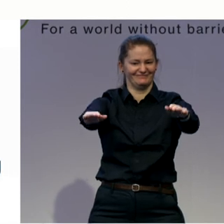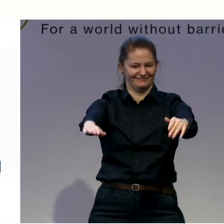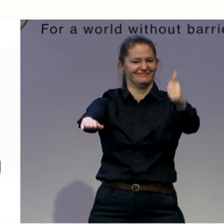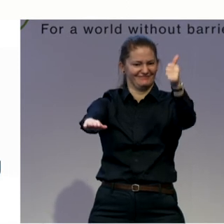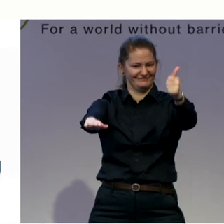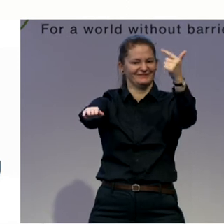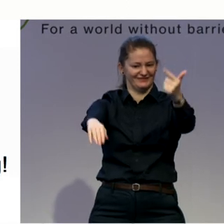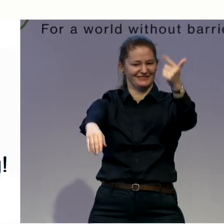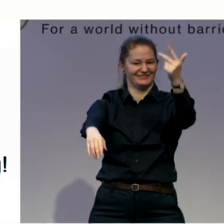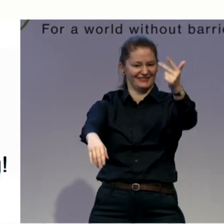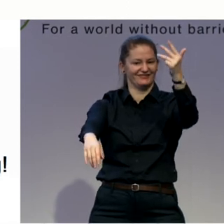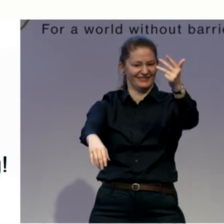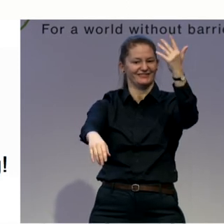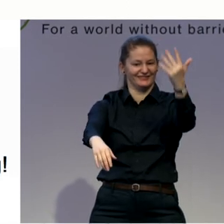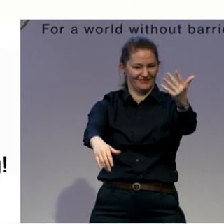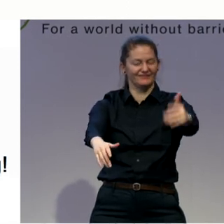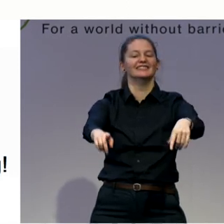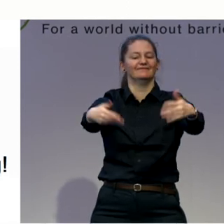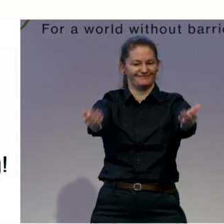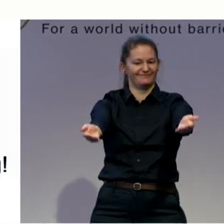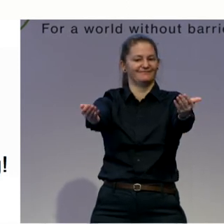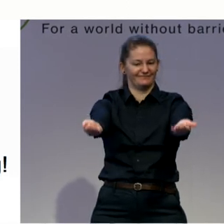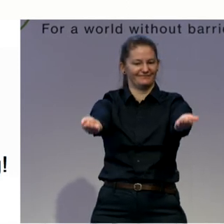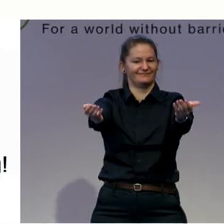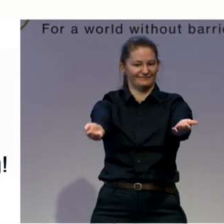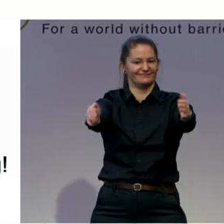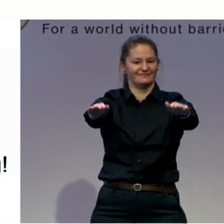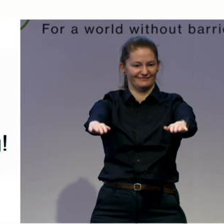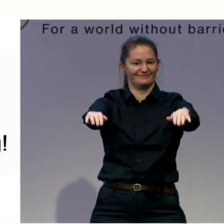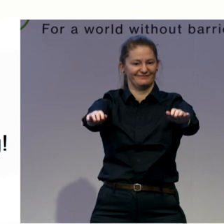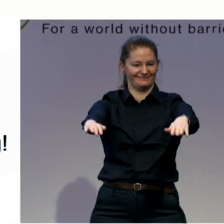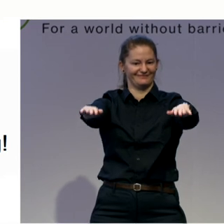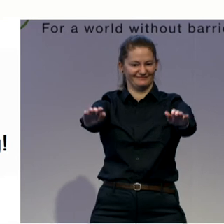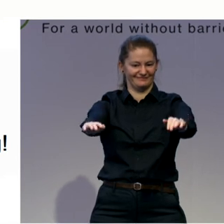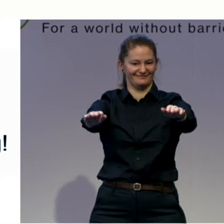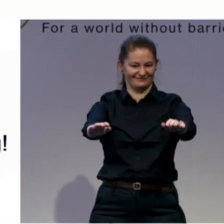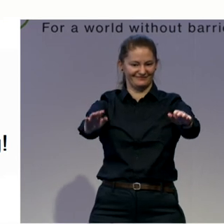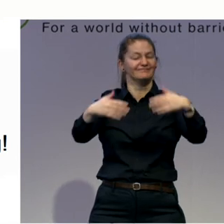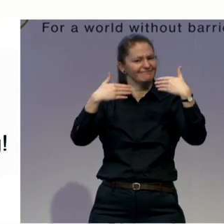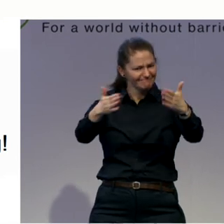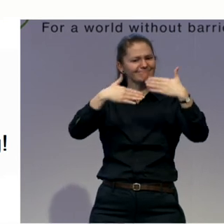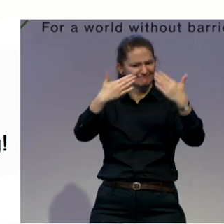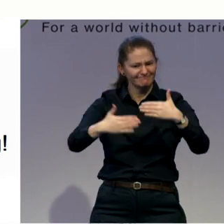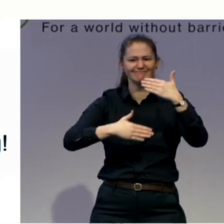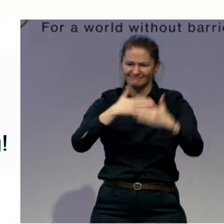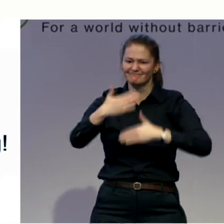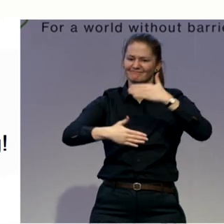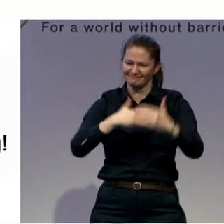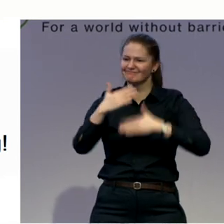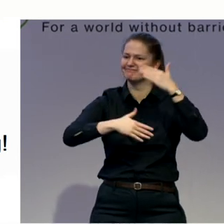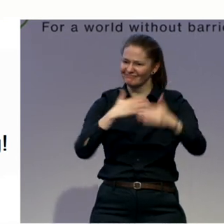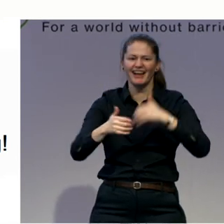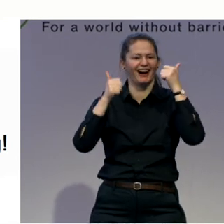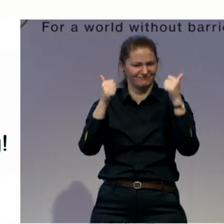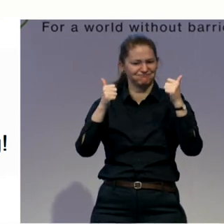Feel your triceps. Five. Four. Three. Two. One. Good job. Keep doing. Five. Four. Three. Two. One. Let's do it. Five. Four. Three.